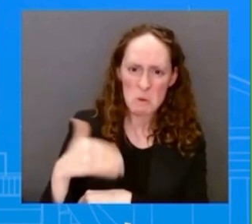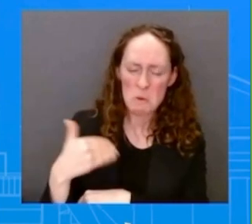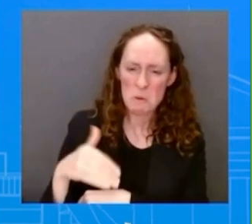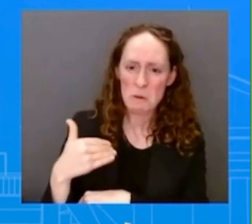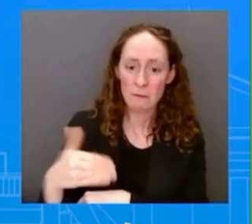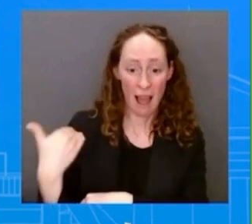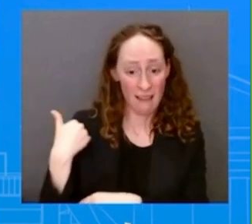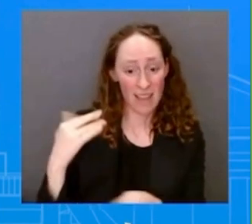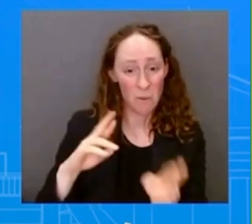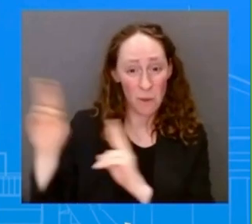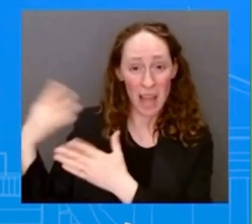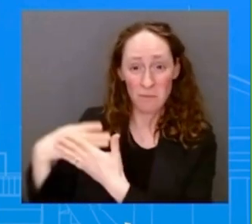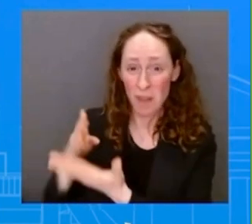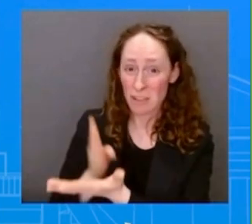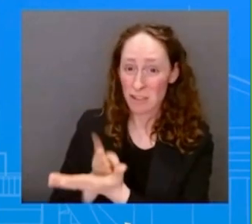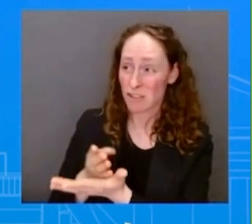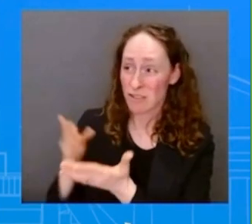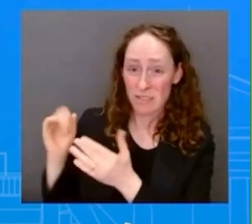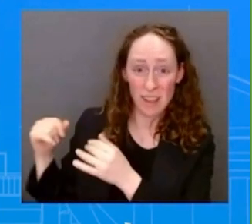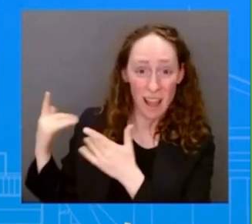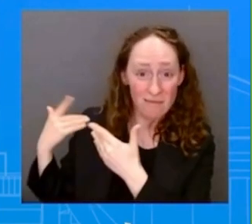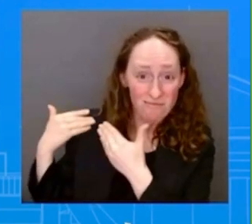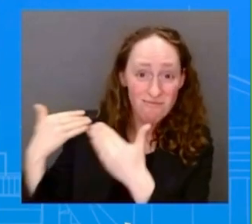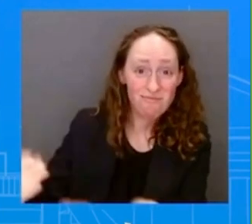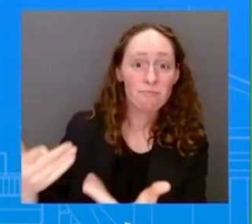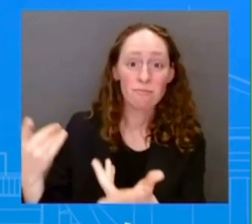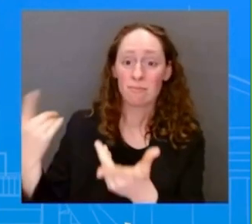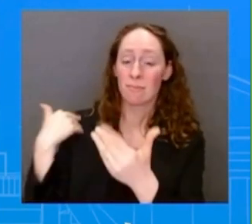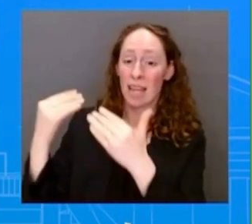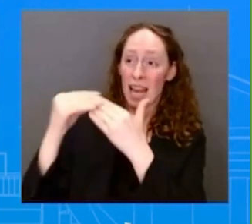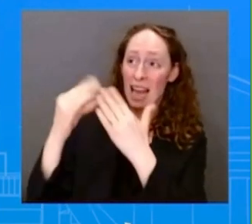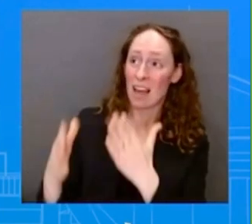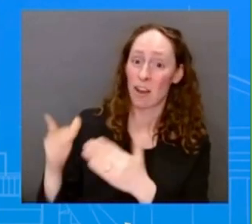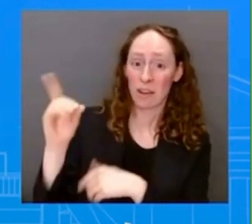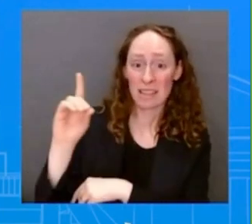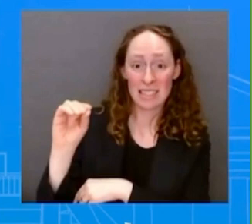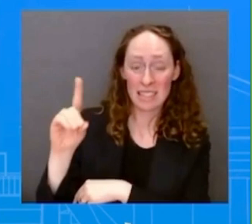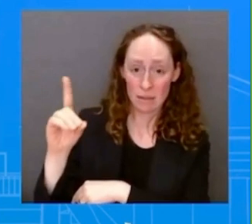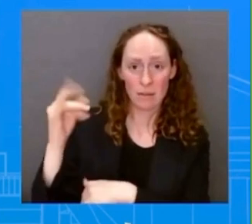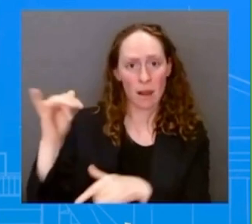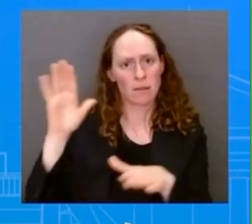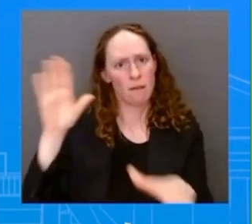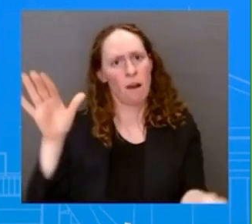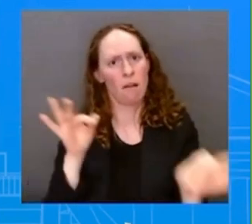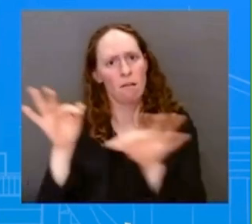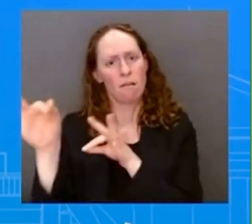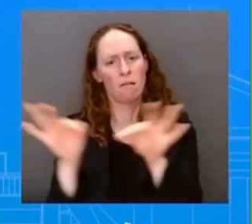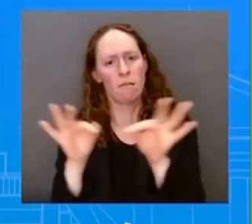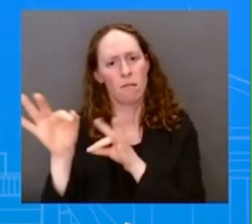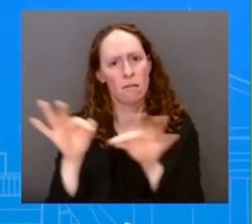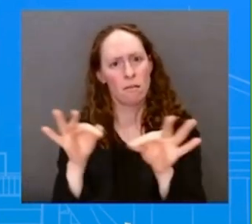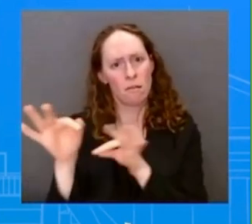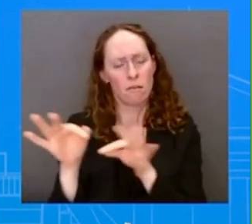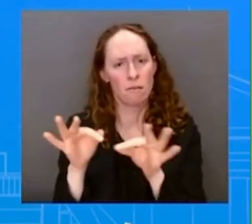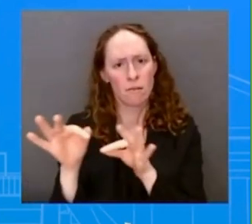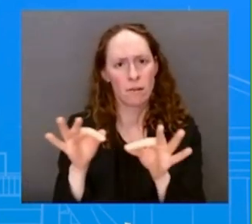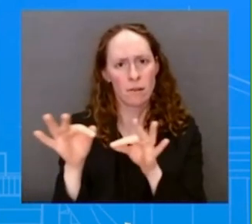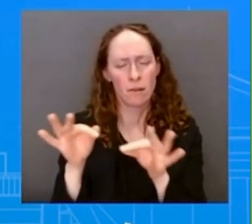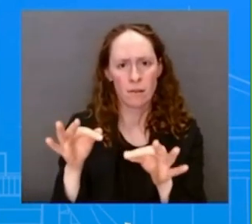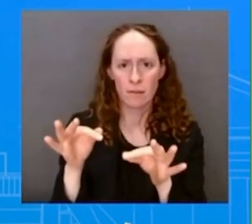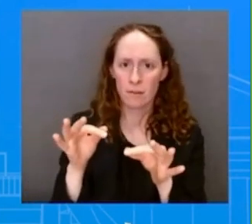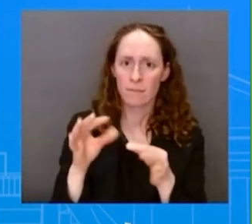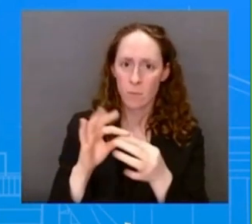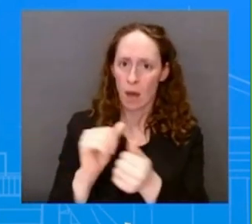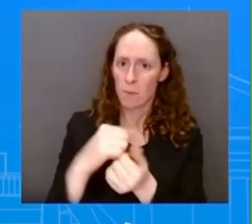testifying on this budget, biggest budget ever for DOD. Uh, and at a time when we are still trying to support